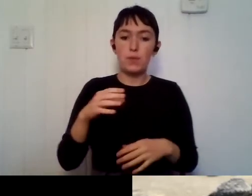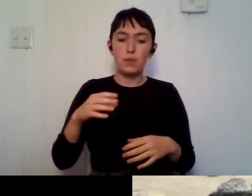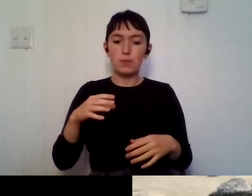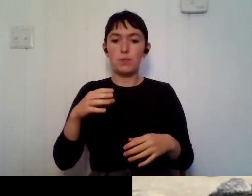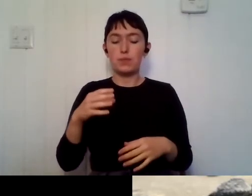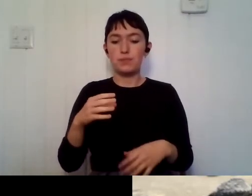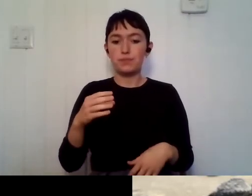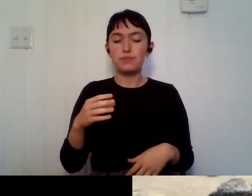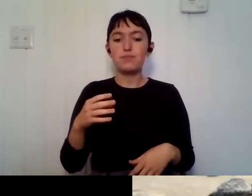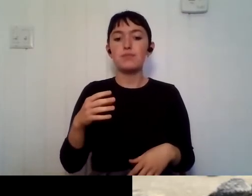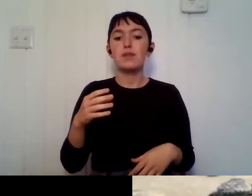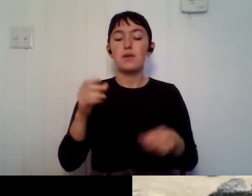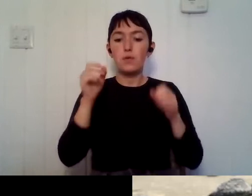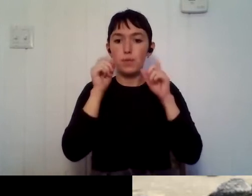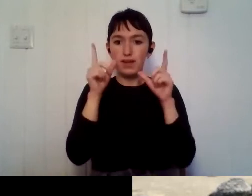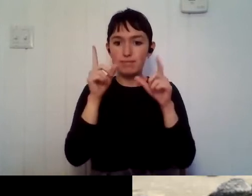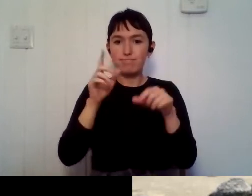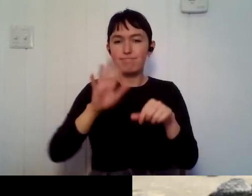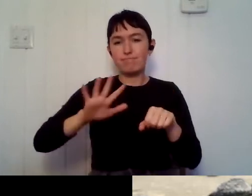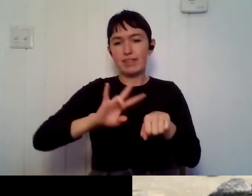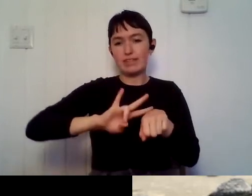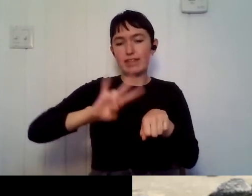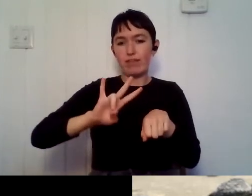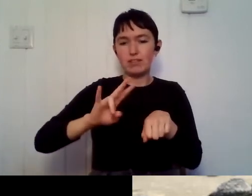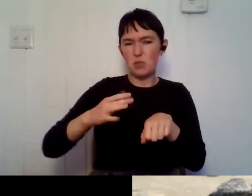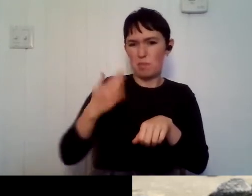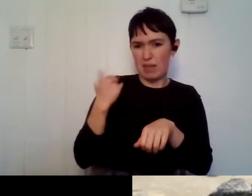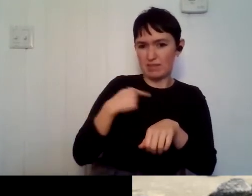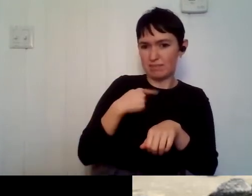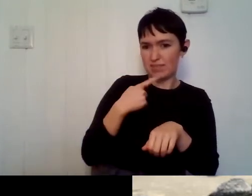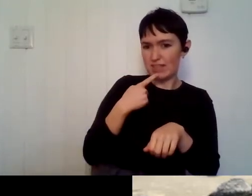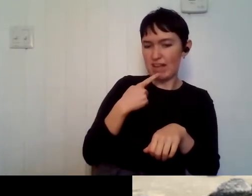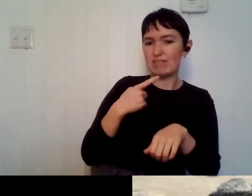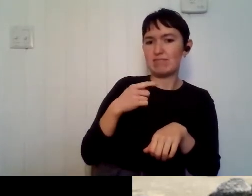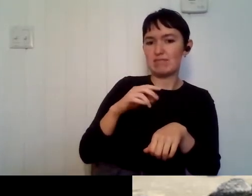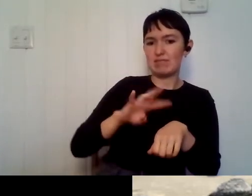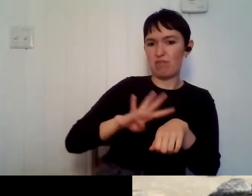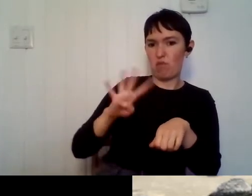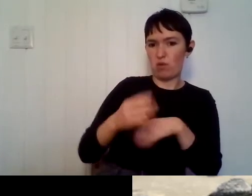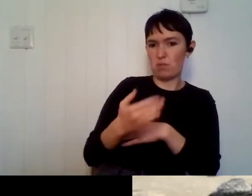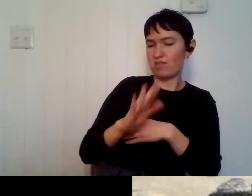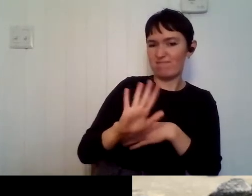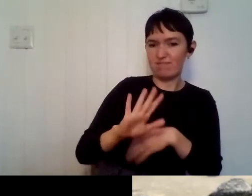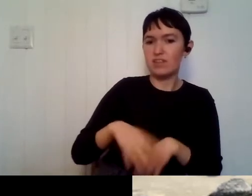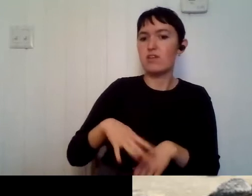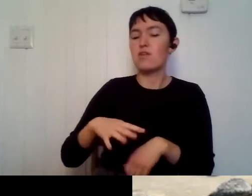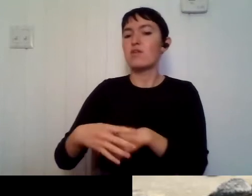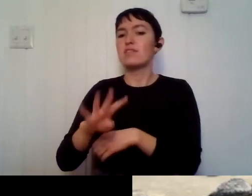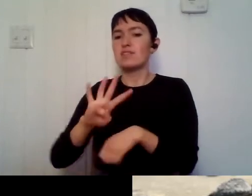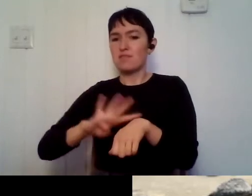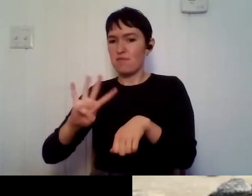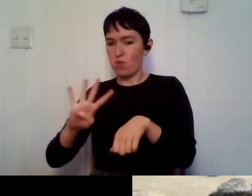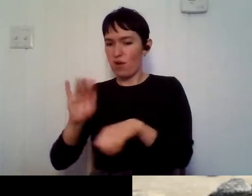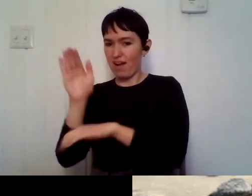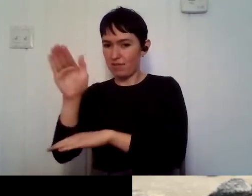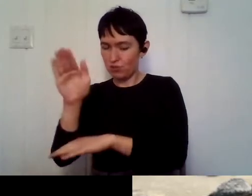seven o'clock to go back up the mountain because we were leaving some of the traps up, um, throughout the night to catch any ones